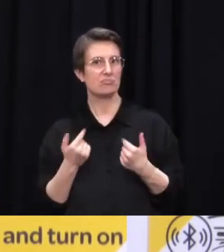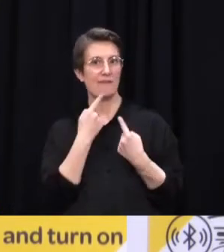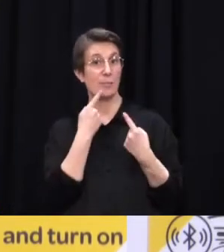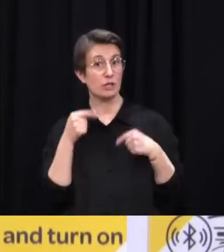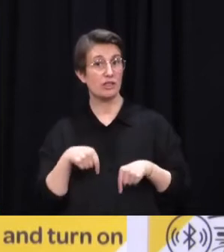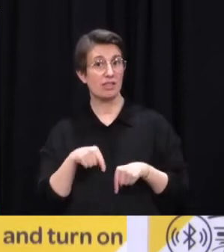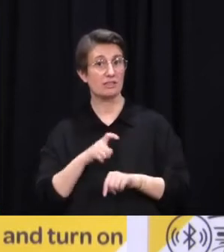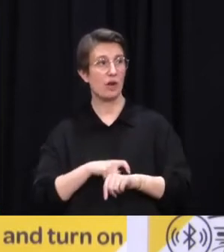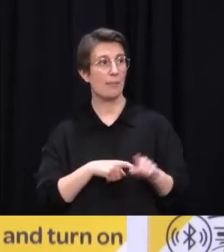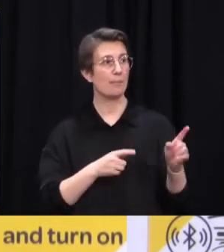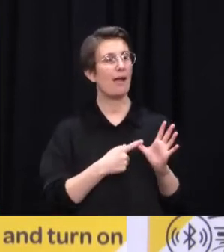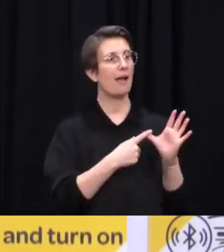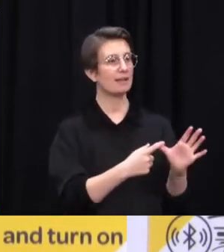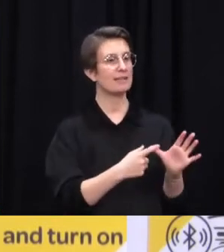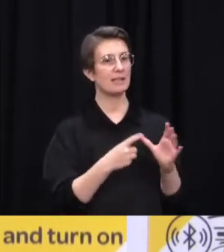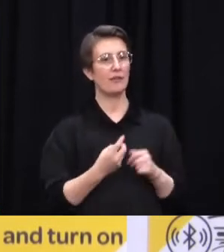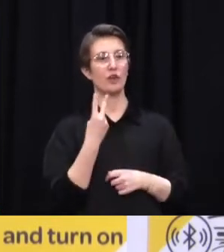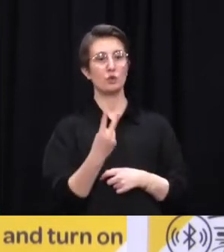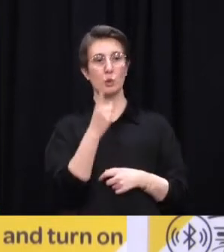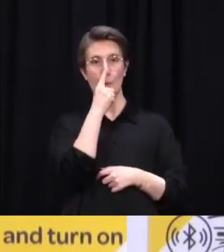ICU-level care.